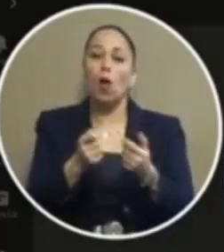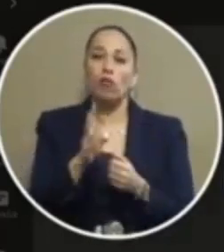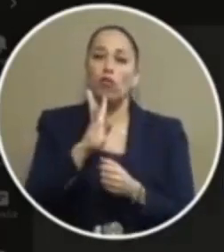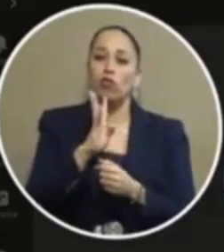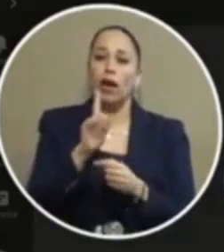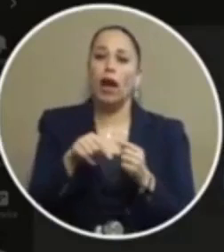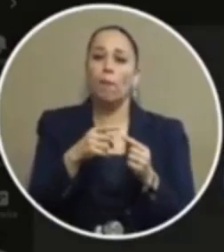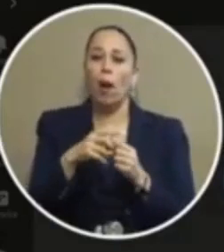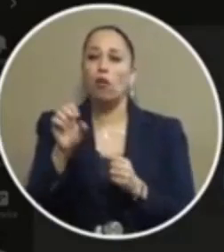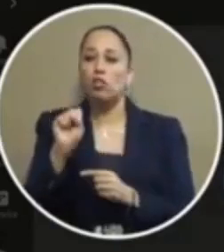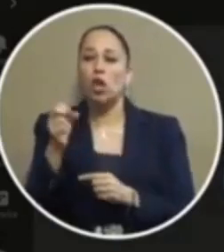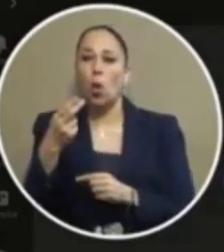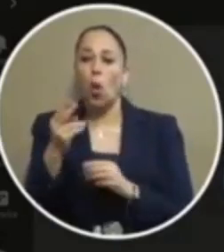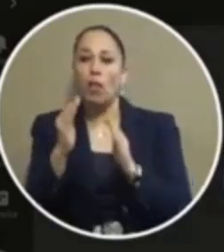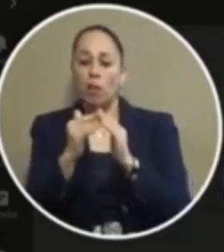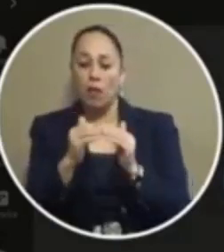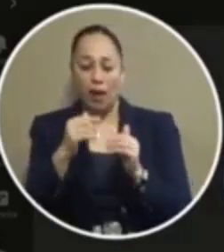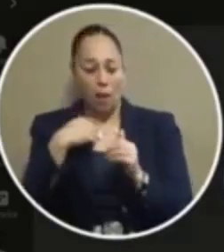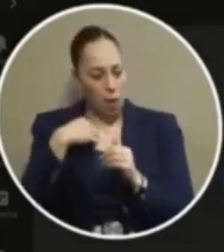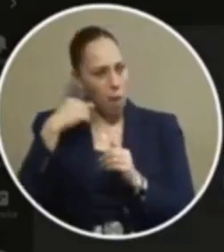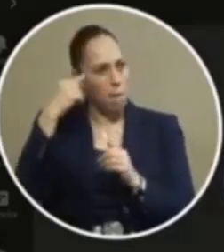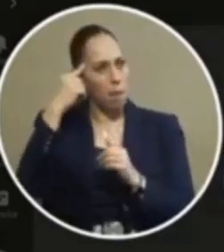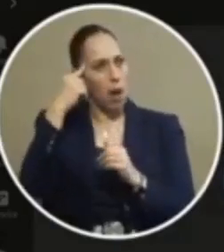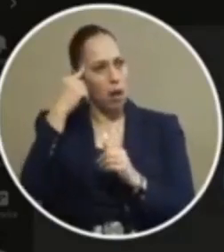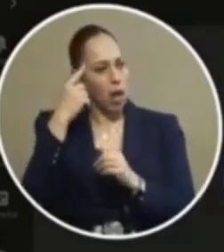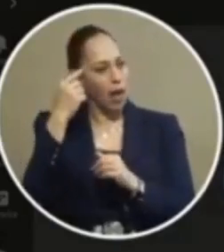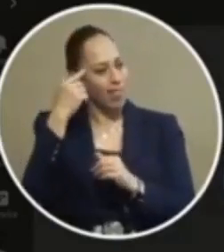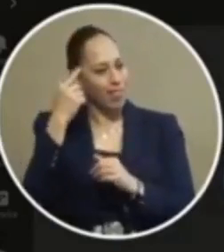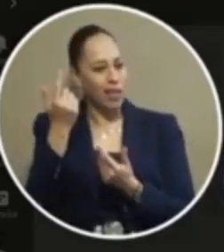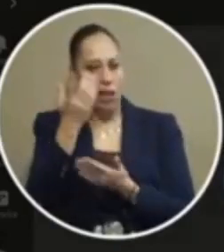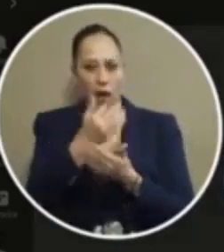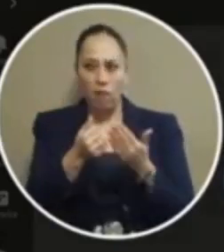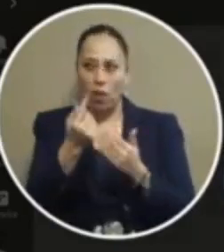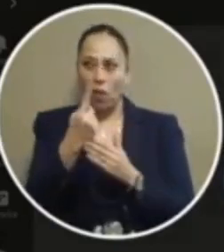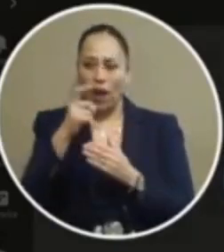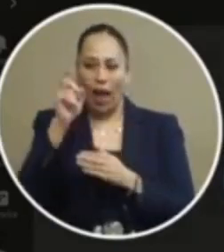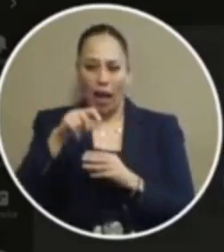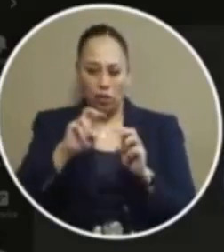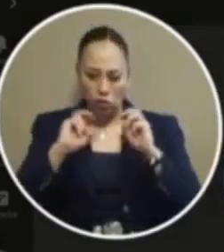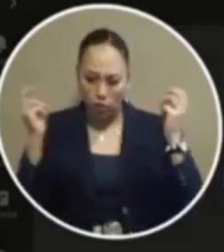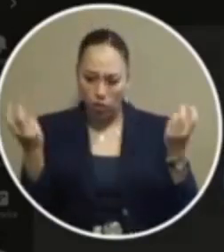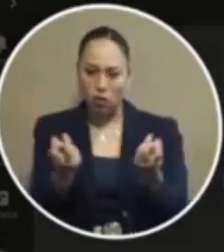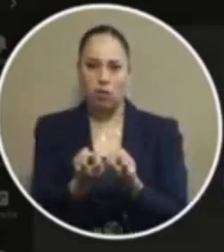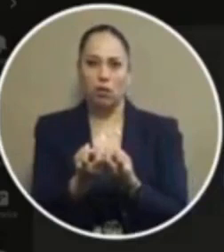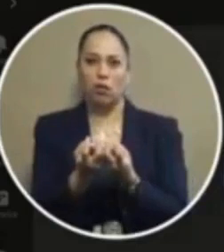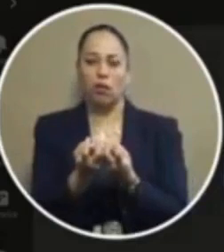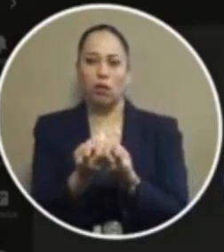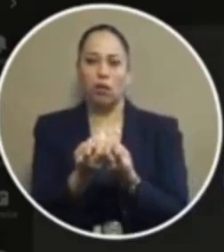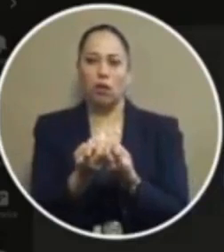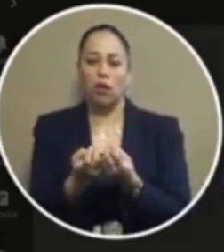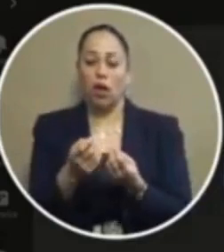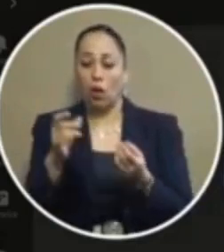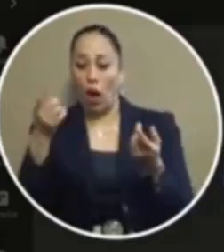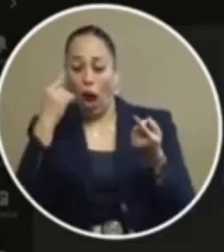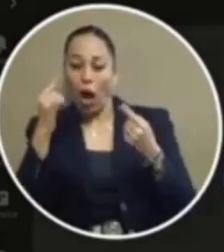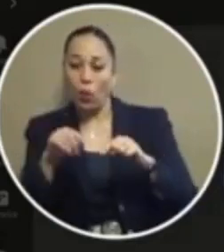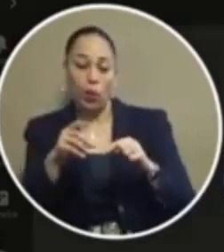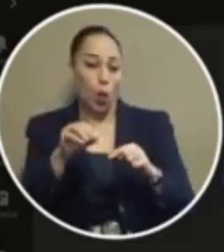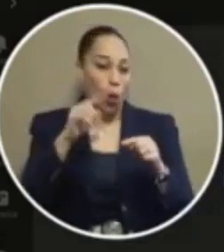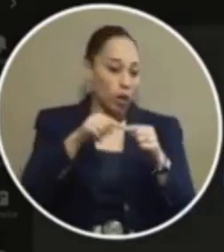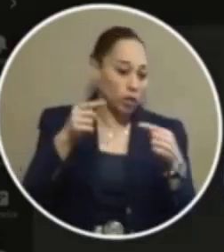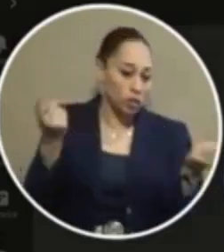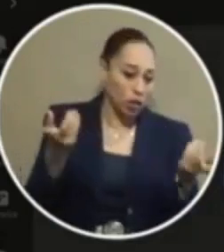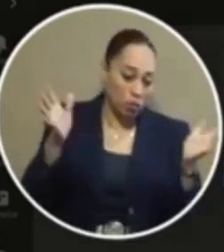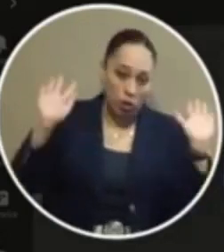about the stakeholder meetings because in my mind that meant that everybody would be at the table um whether they agreed or disagreed i think